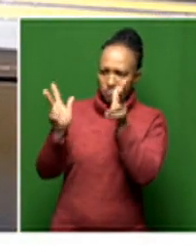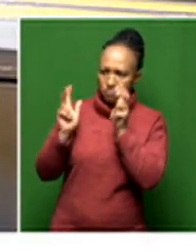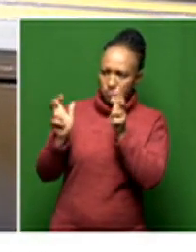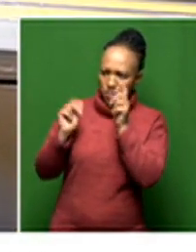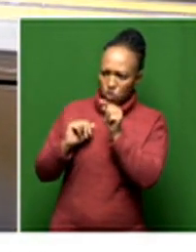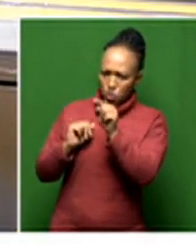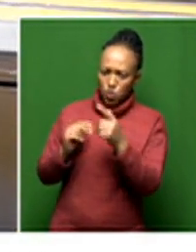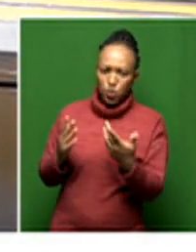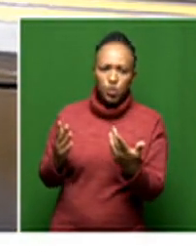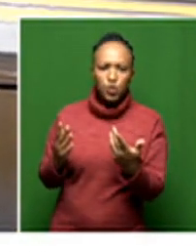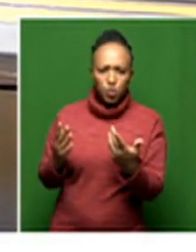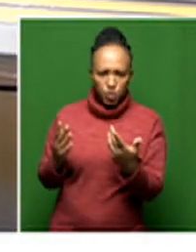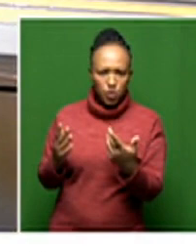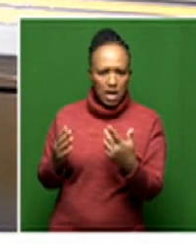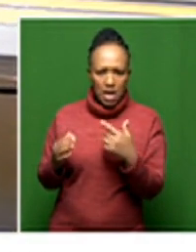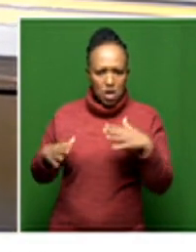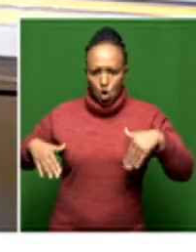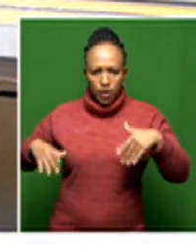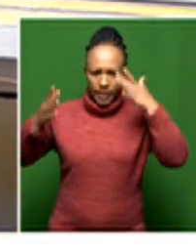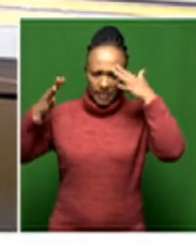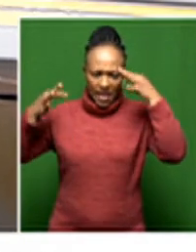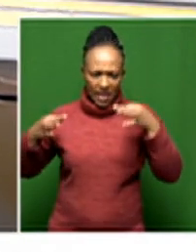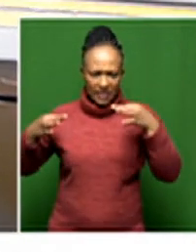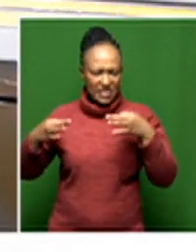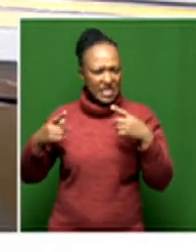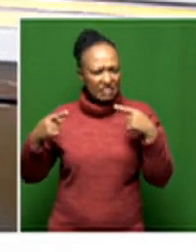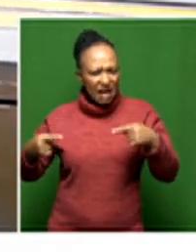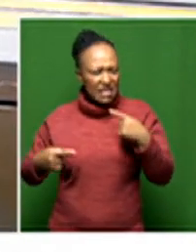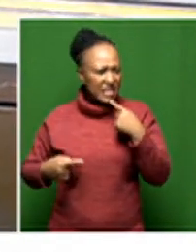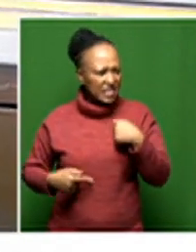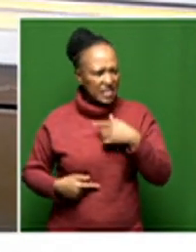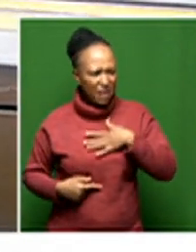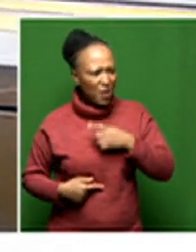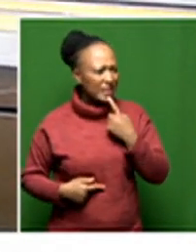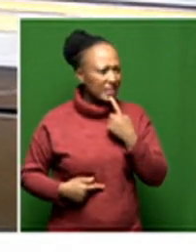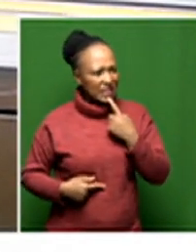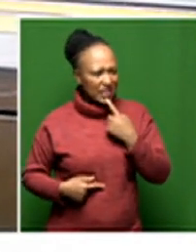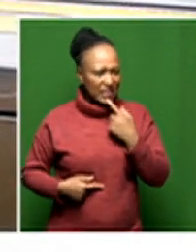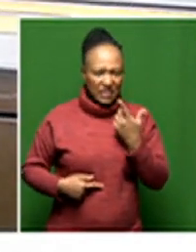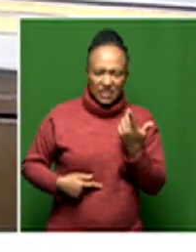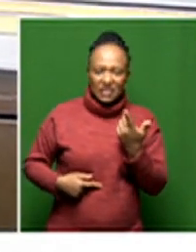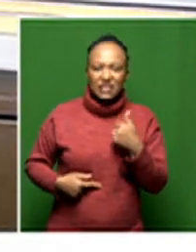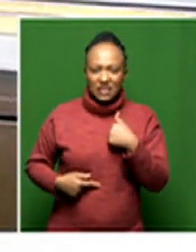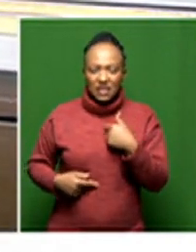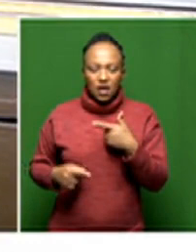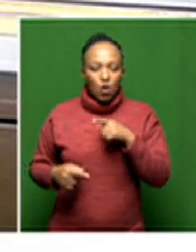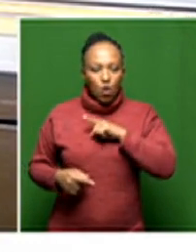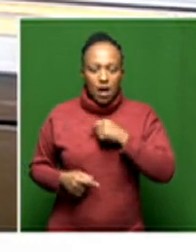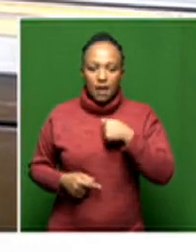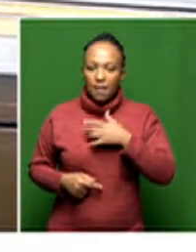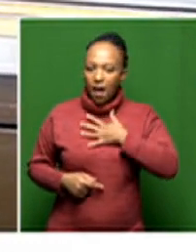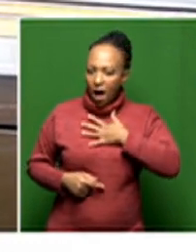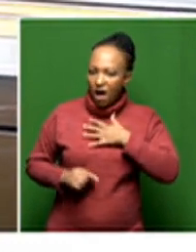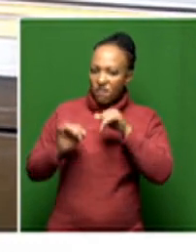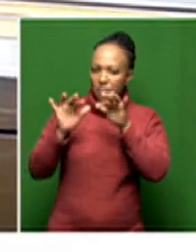right now and they haven't decided yet you know struggling to find what to do with their lives i always said i envy people